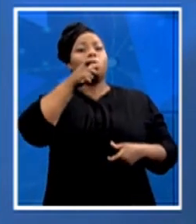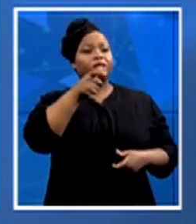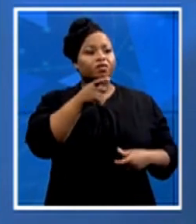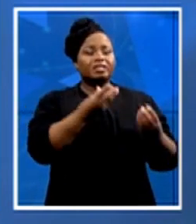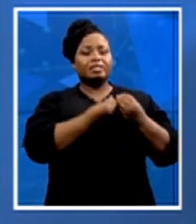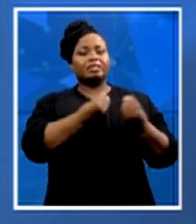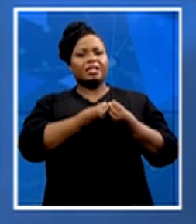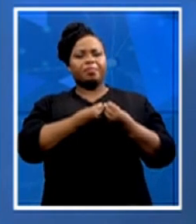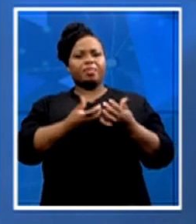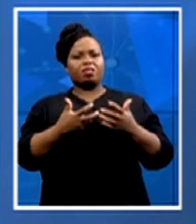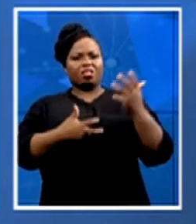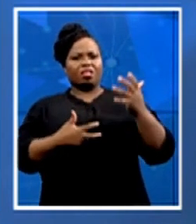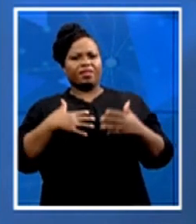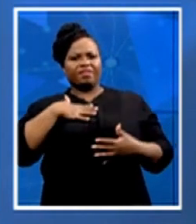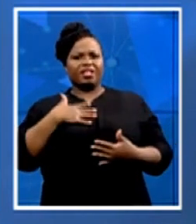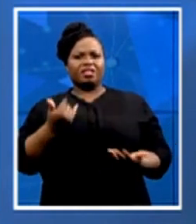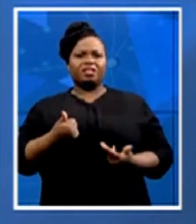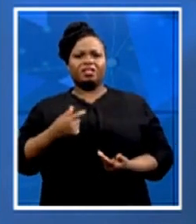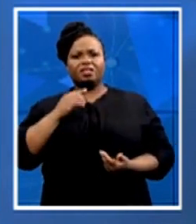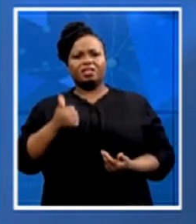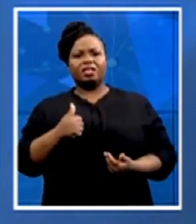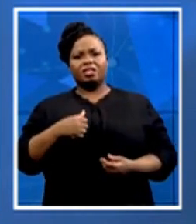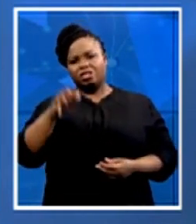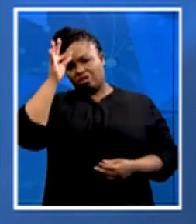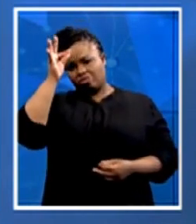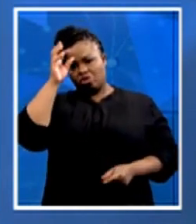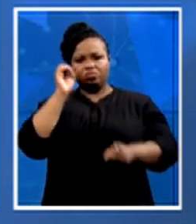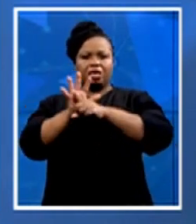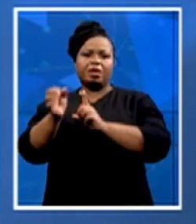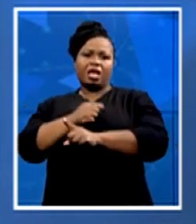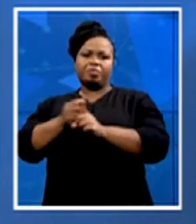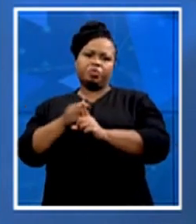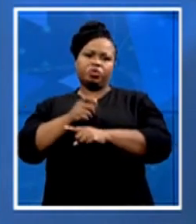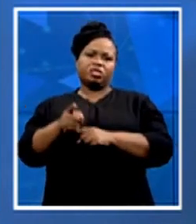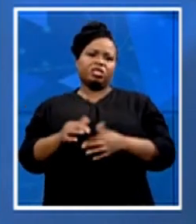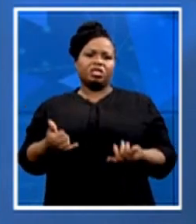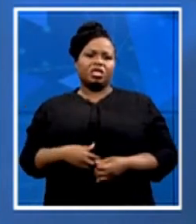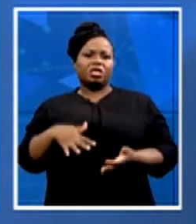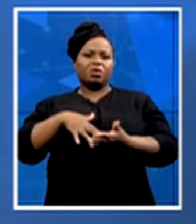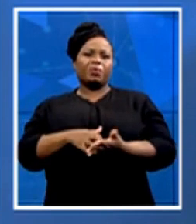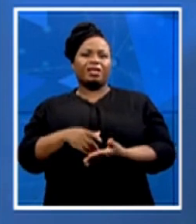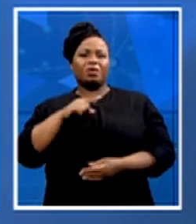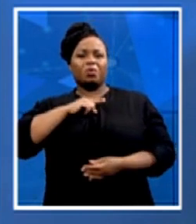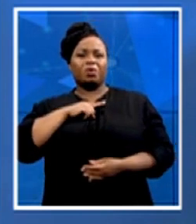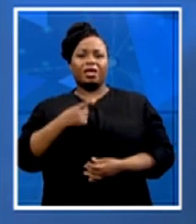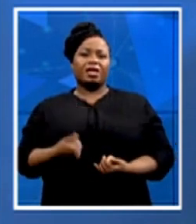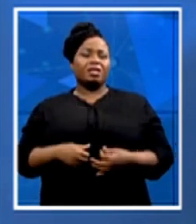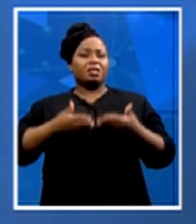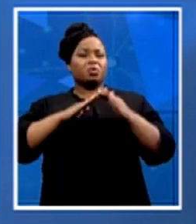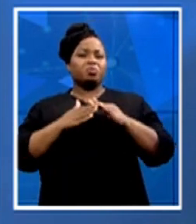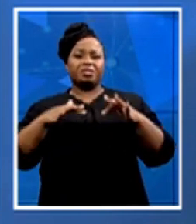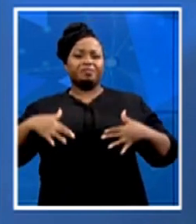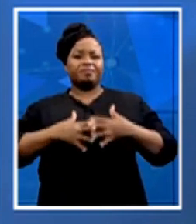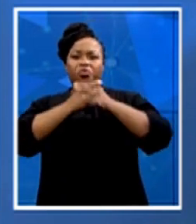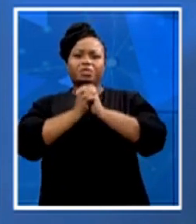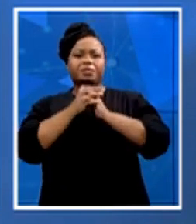are sent police to brutalize them. Their weak point is lacking unity. Surely a number of youth is enough to reserve them seats in